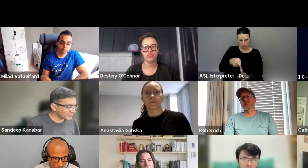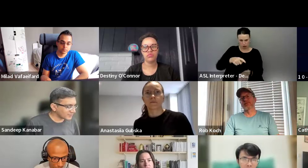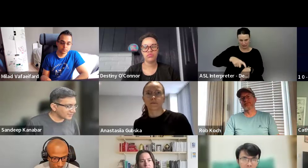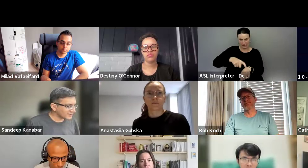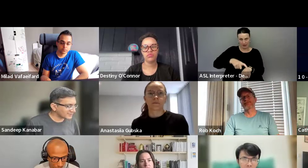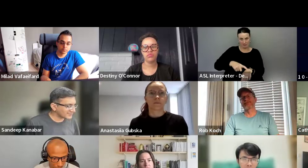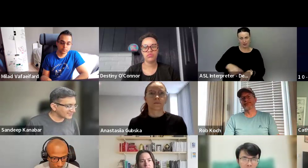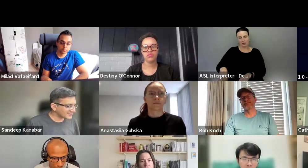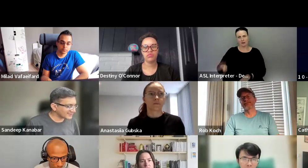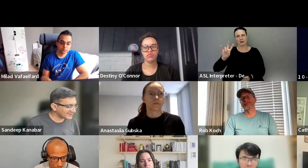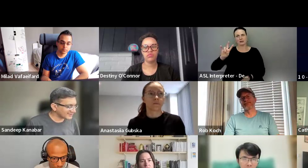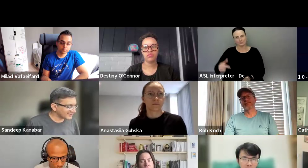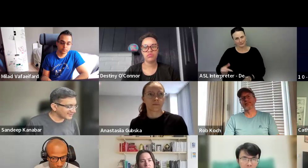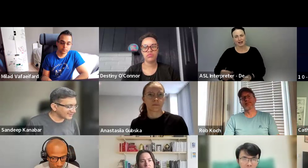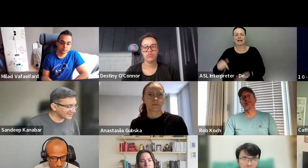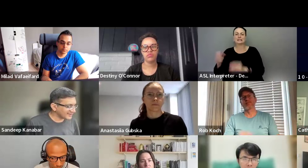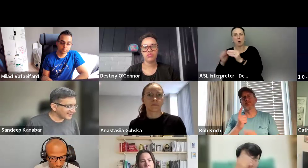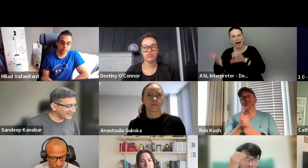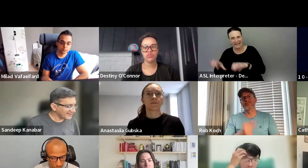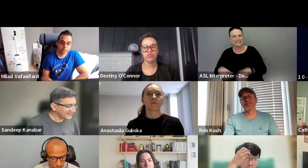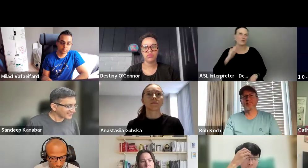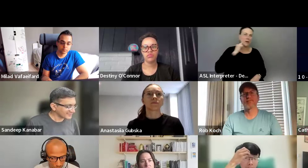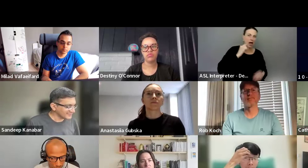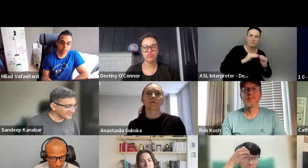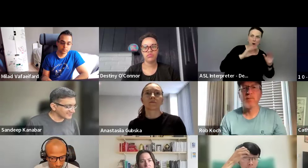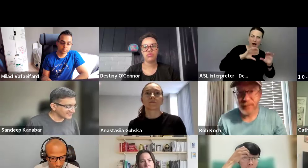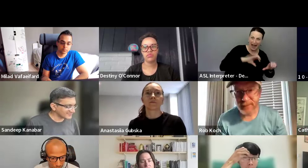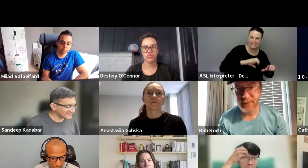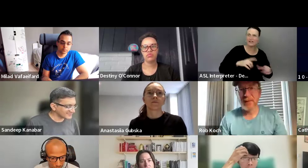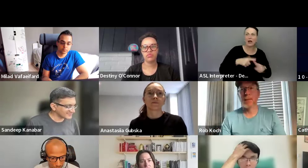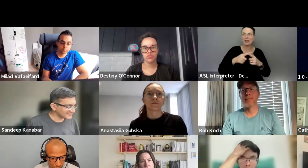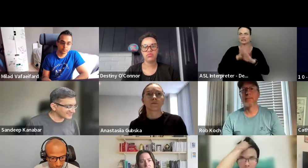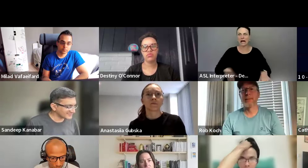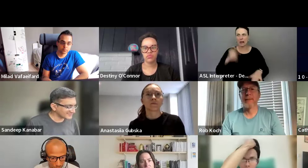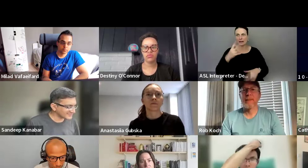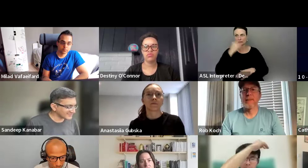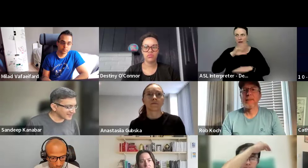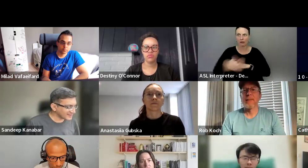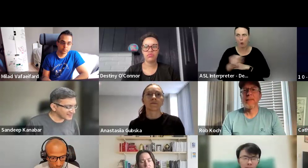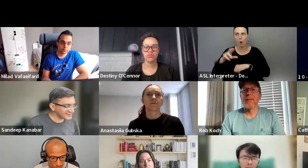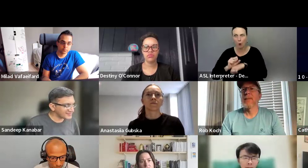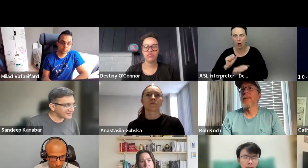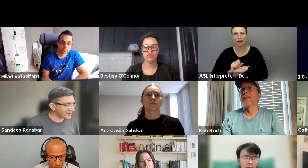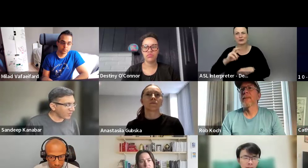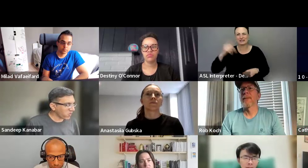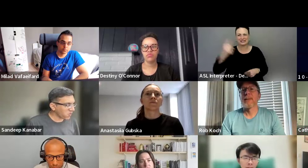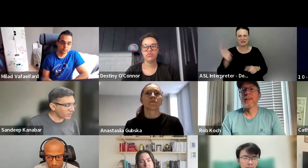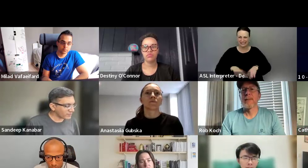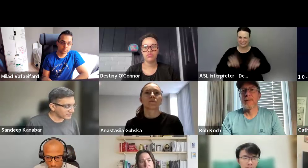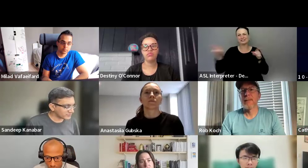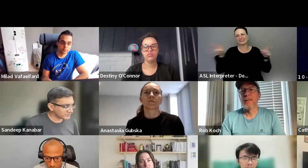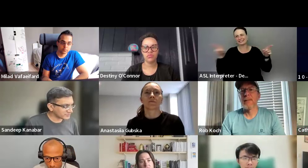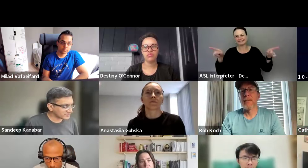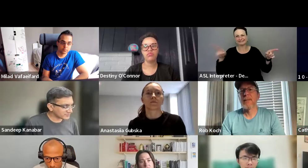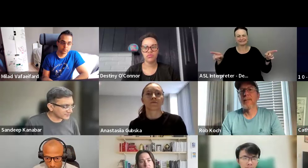Anastasia and Milad are more active and then they're like completely silent because they're working. And so it's like, uh, so, and there is like a huge difference and